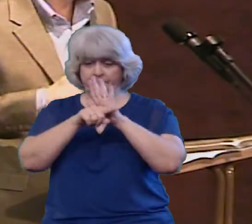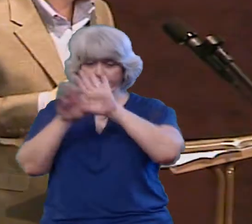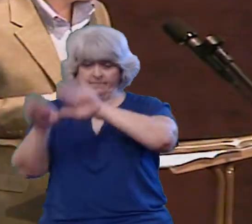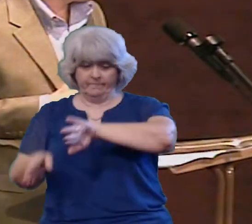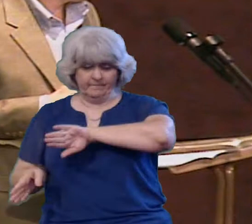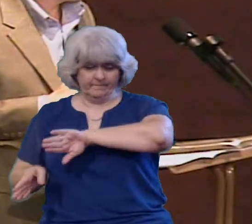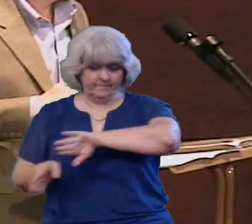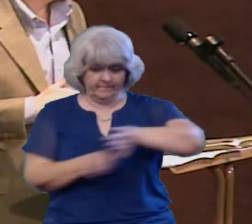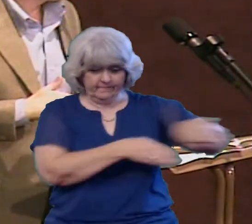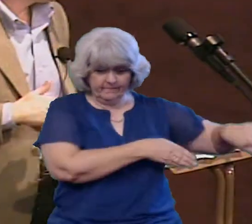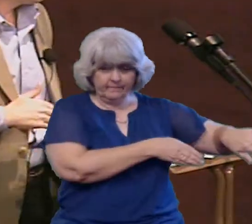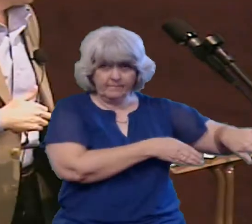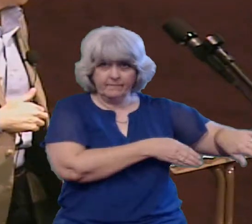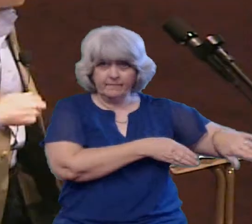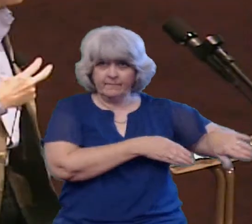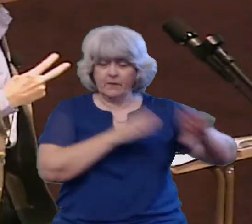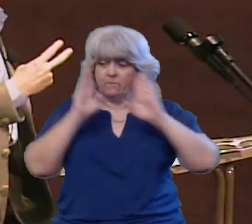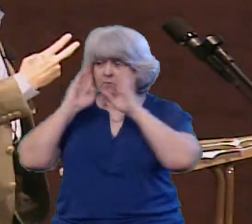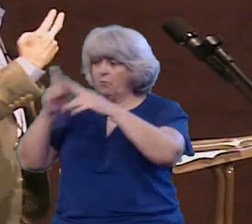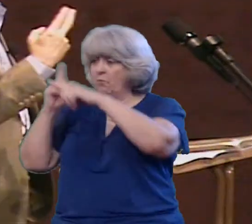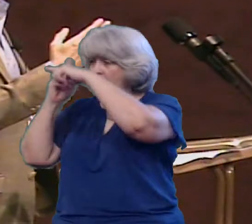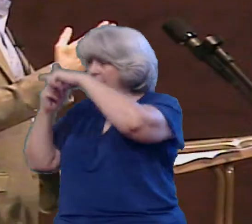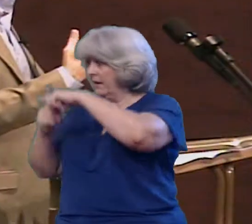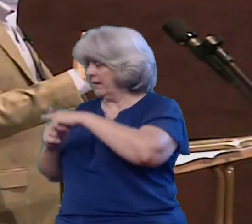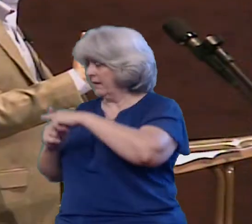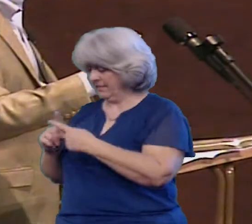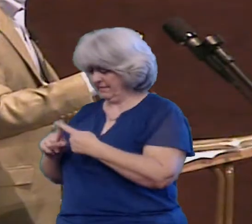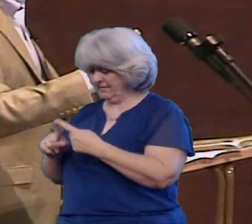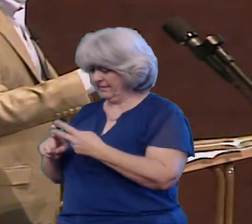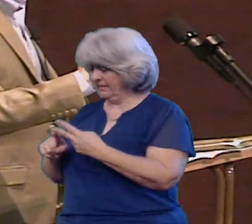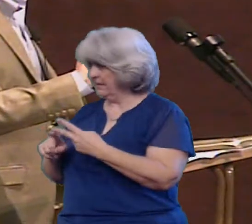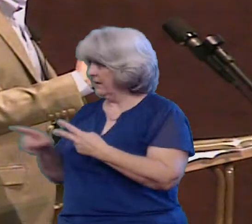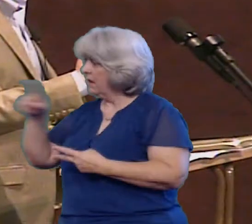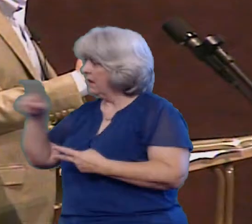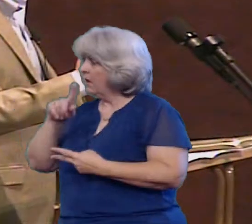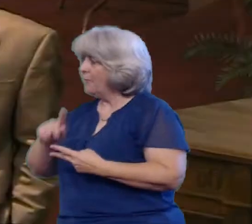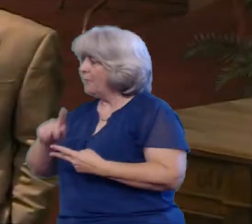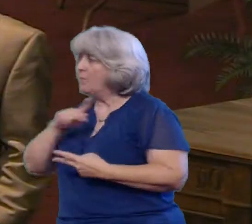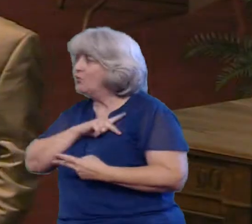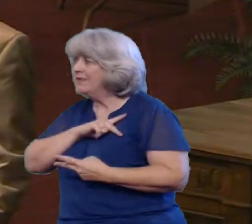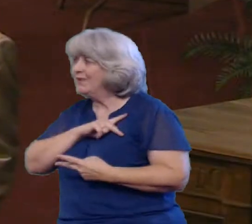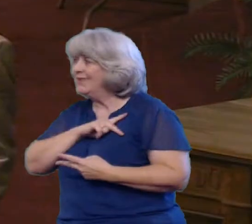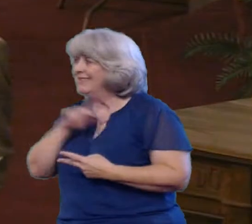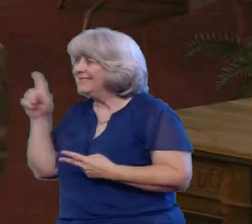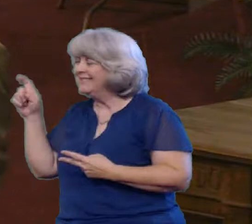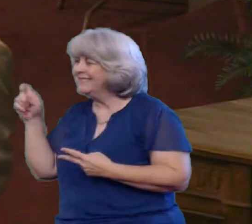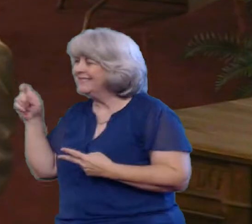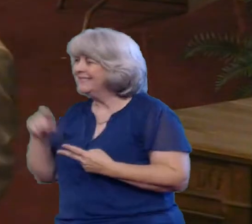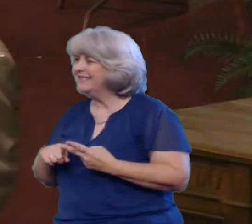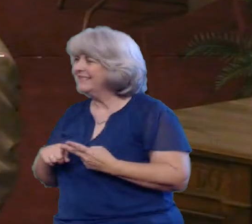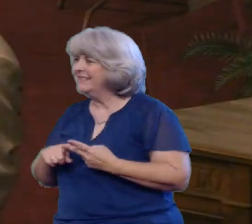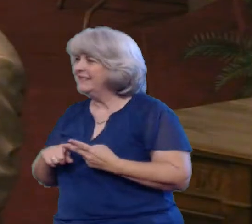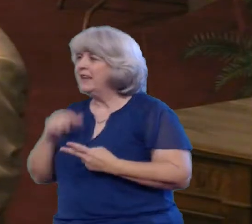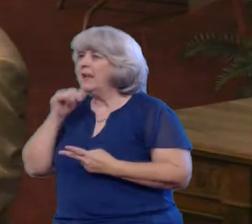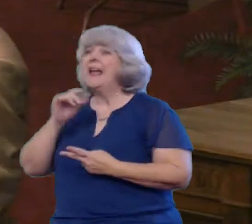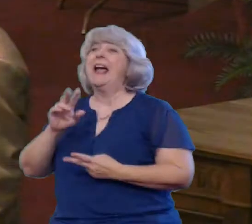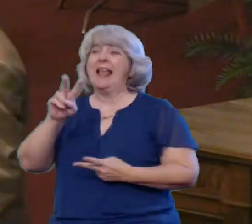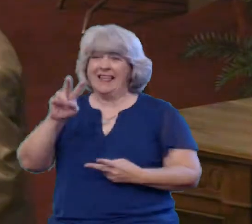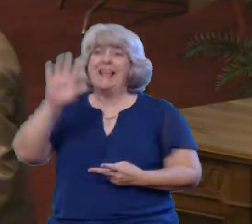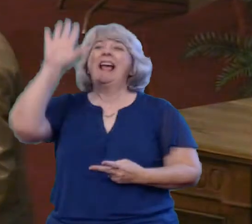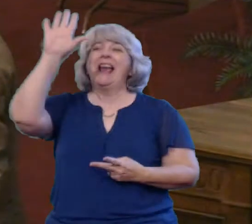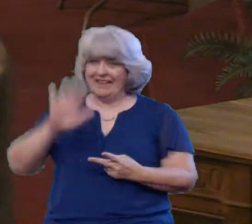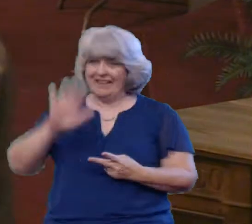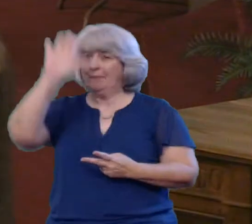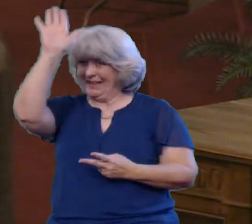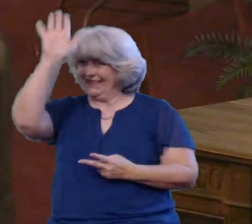positivity? Number two, are we being personal? Is it more than just a few words and we move on?